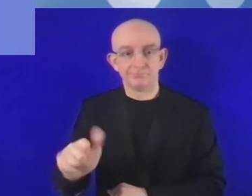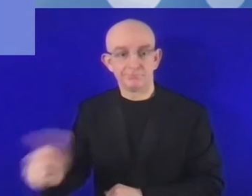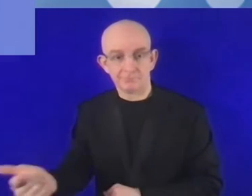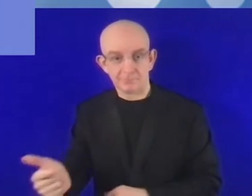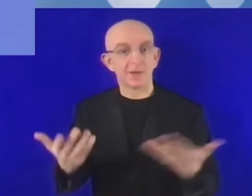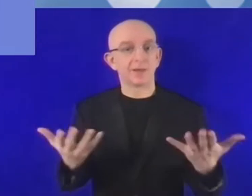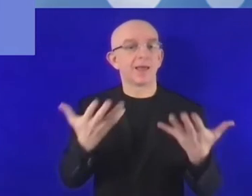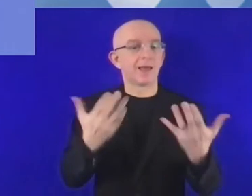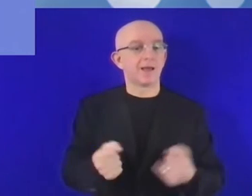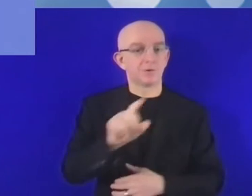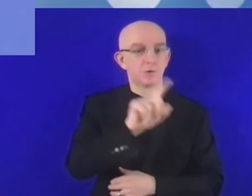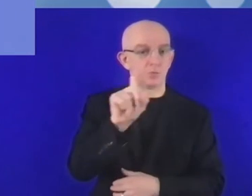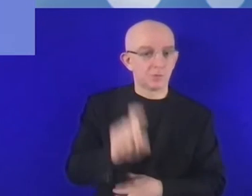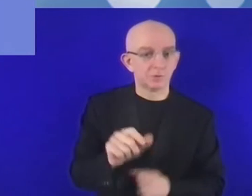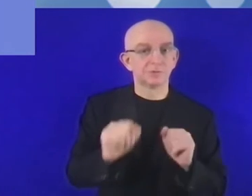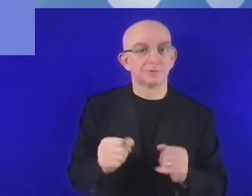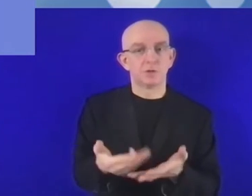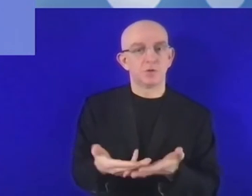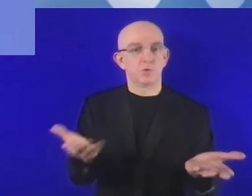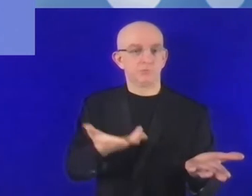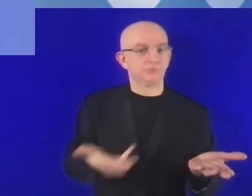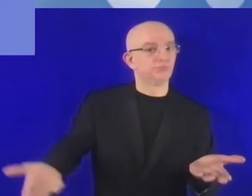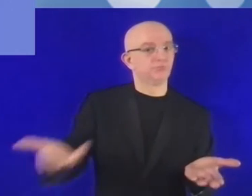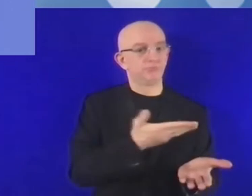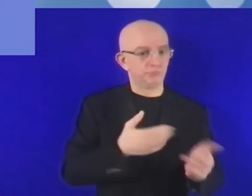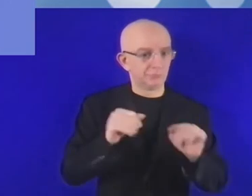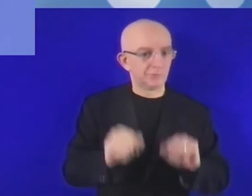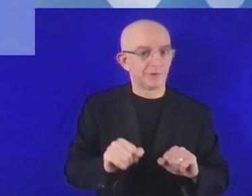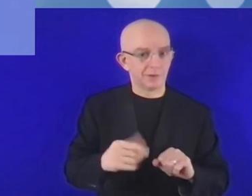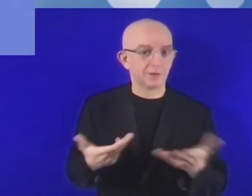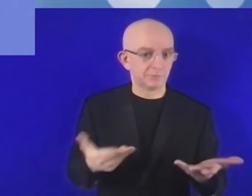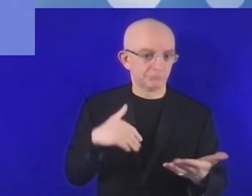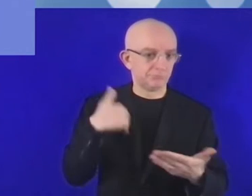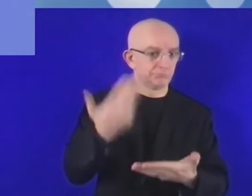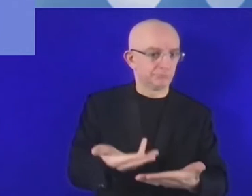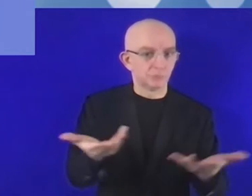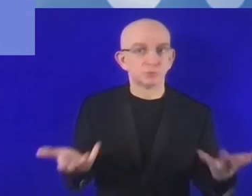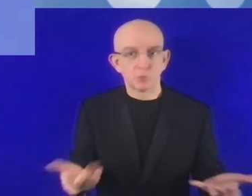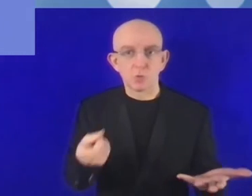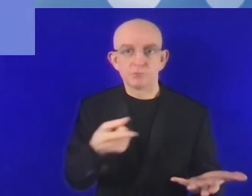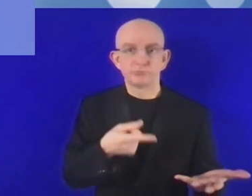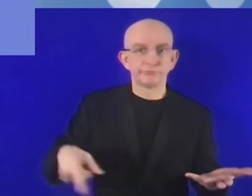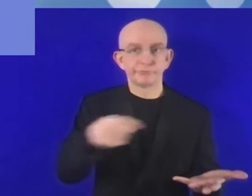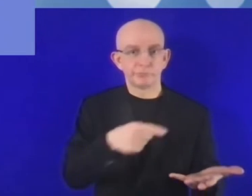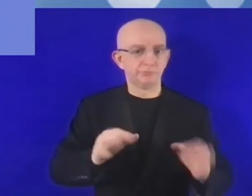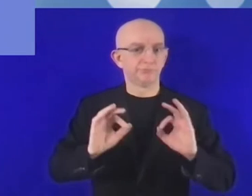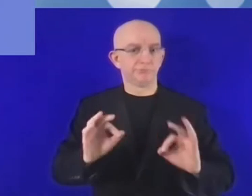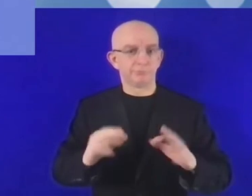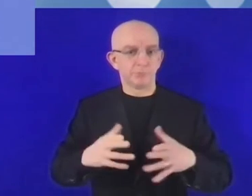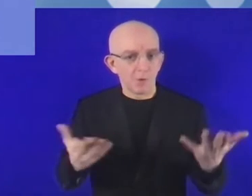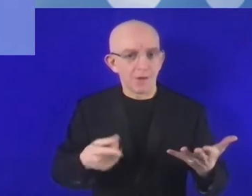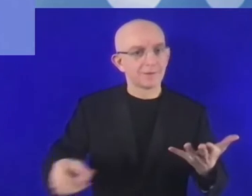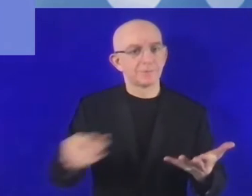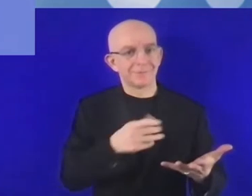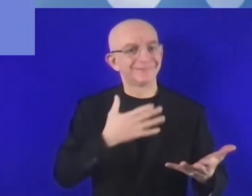on stage again. So back to the business side. how can we encourage start-ups or small and medium